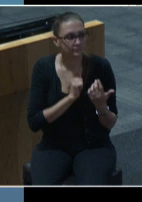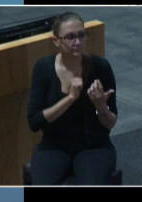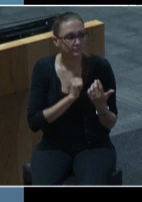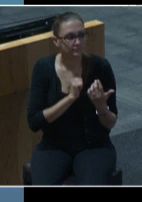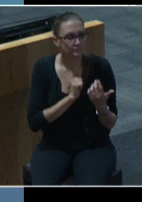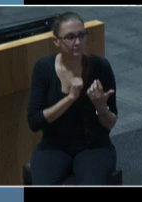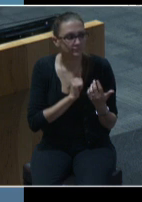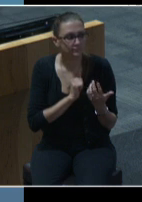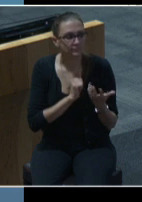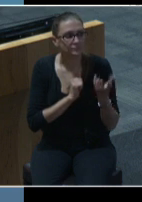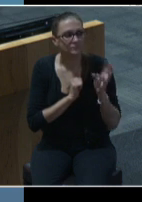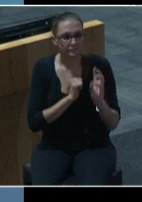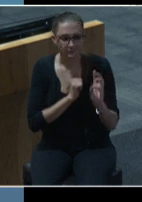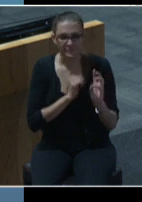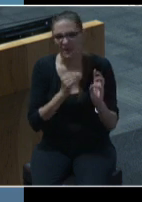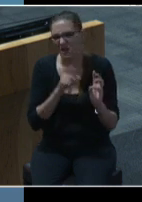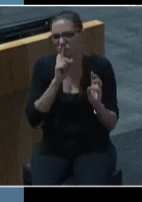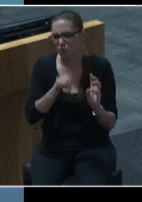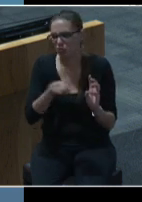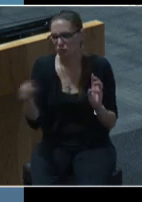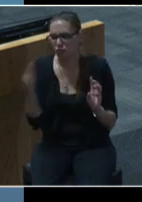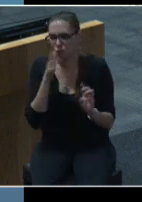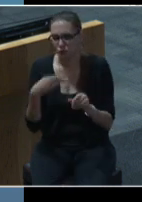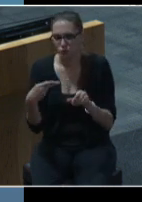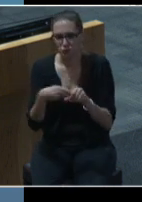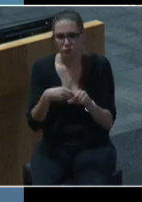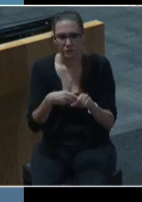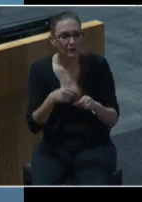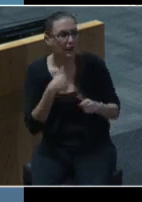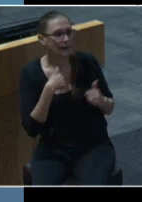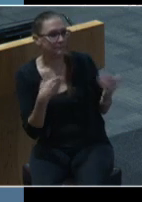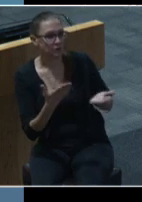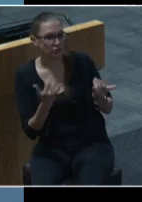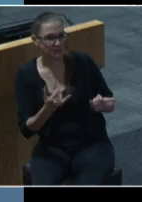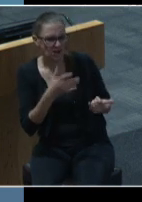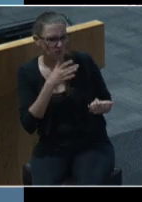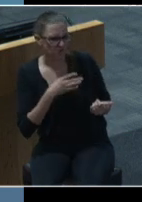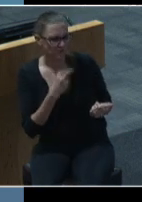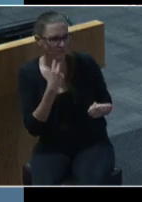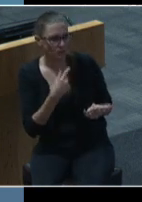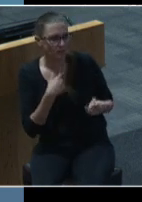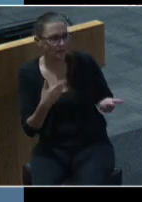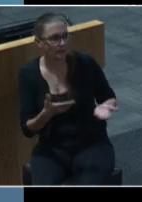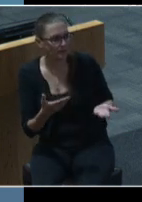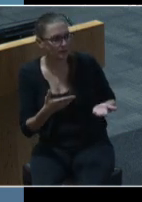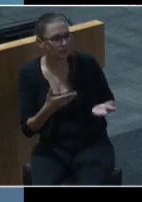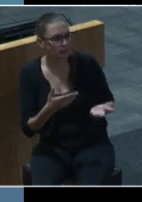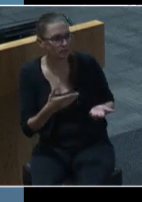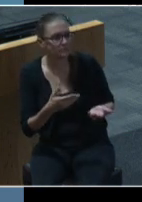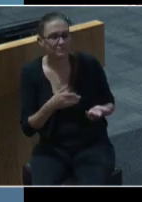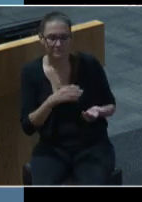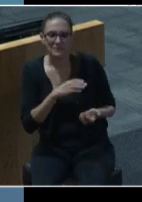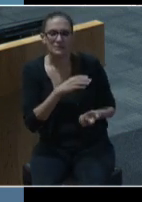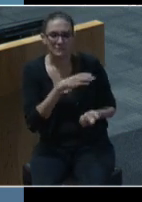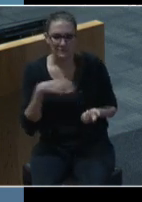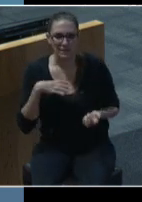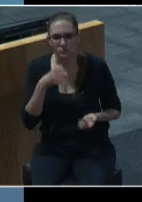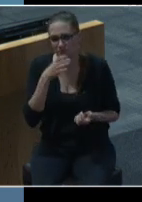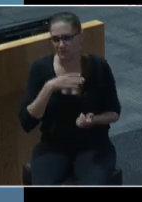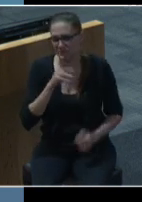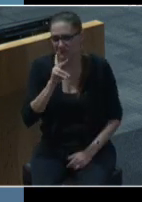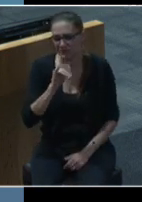and witness and I'm sure the others will join I'm here now mayor this council member kitchens here as well